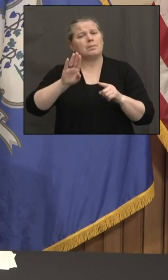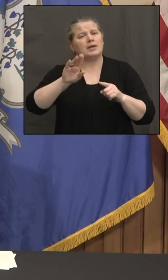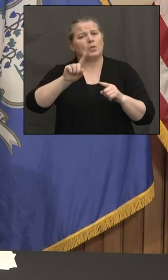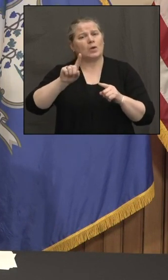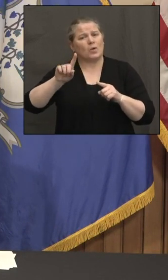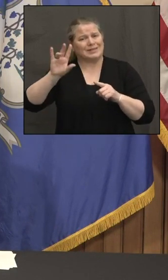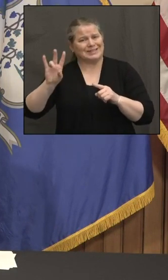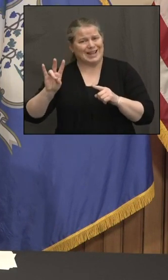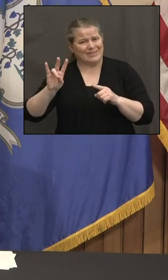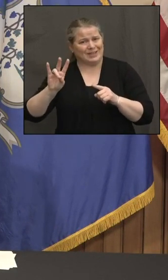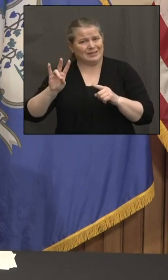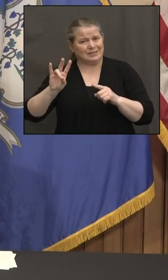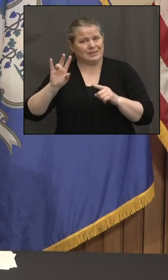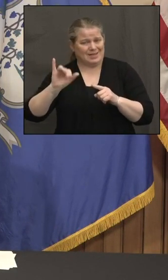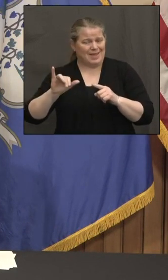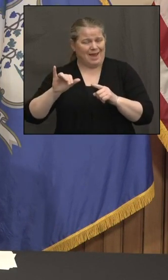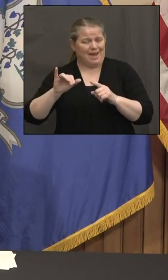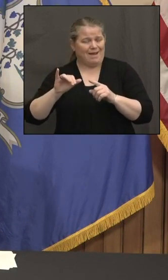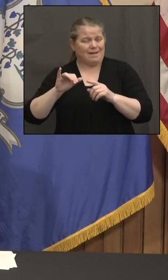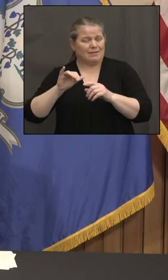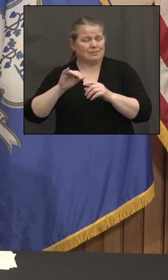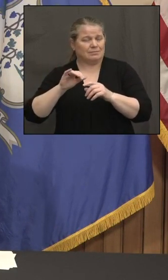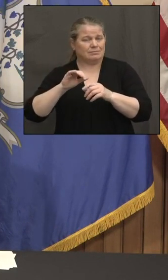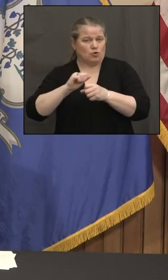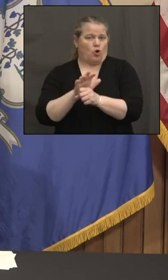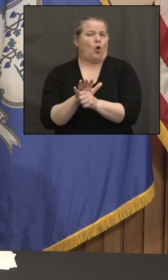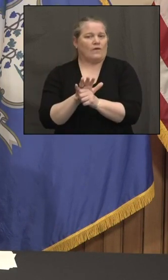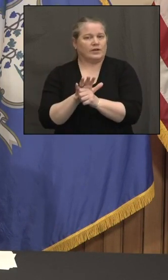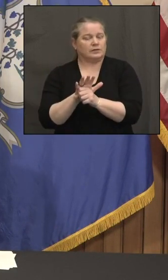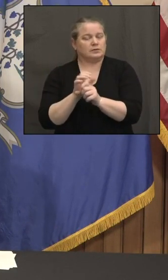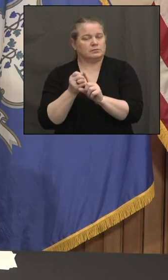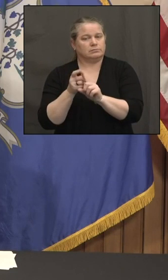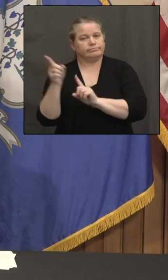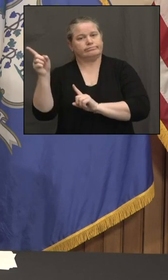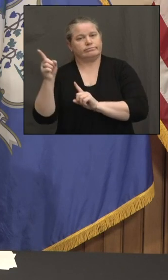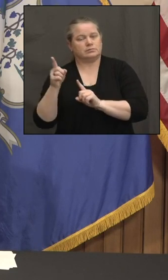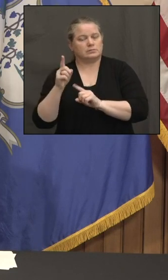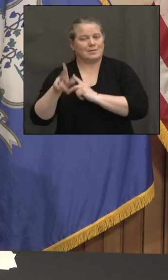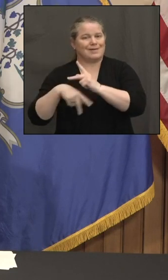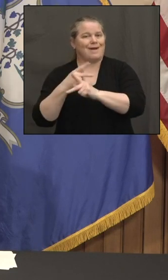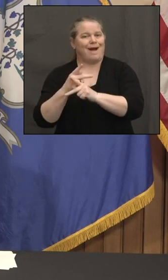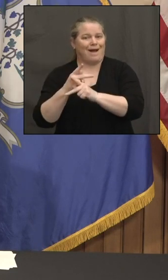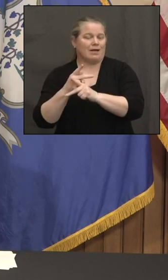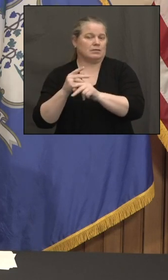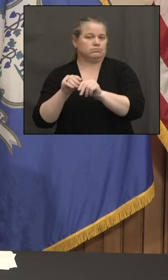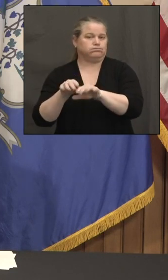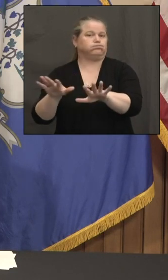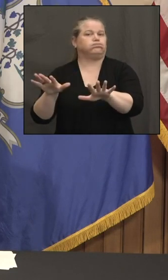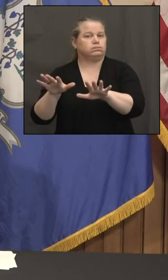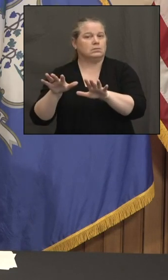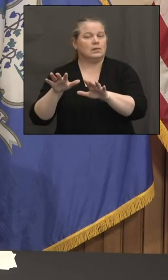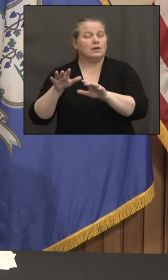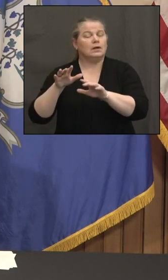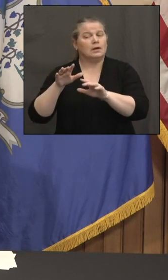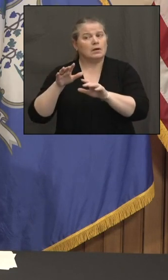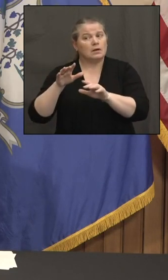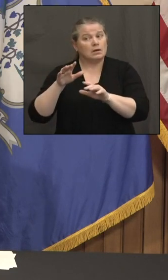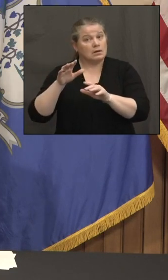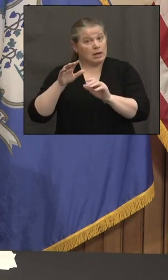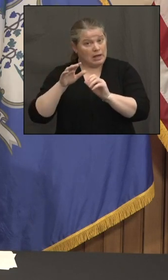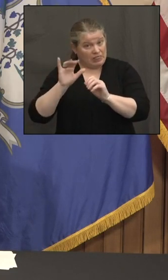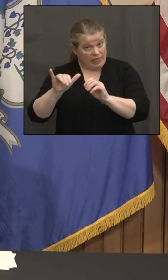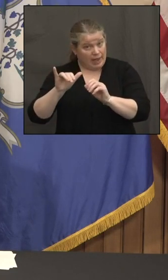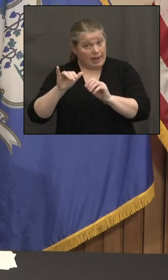I guess, how prevalent it might be among, um, Black and Latino and other minority communities? Or